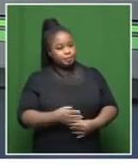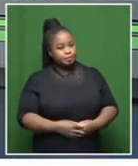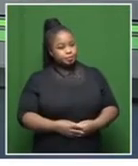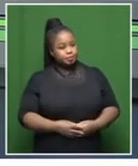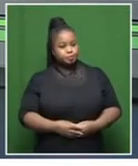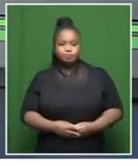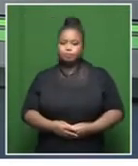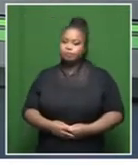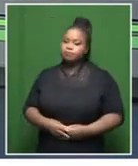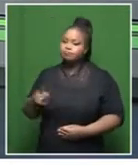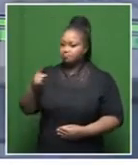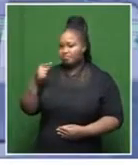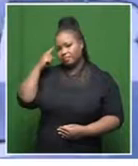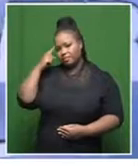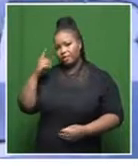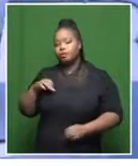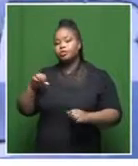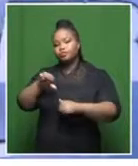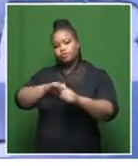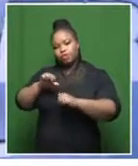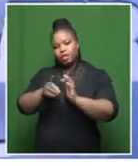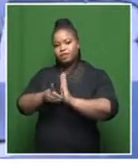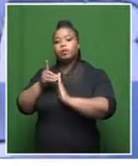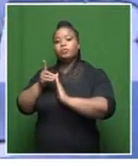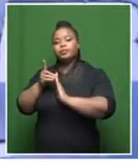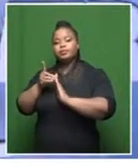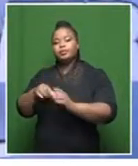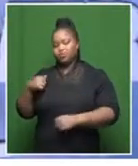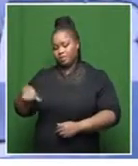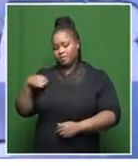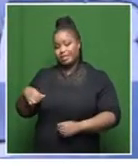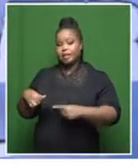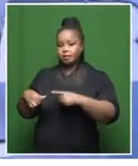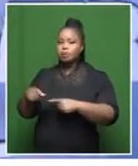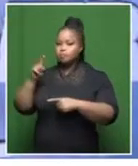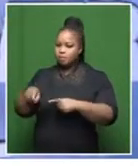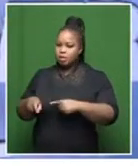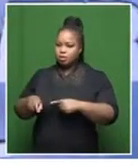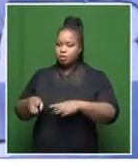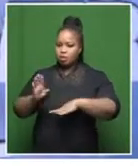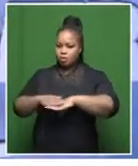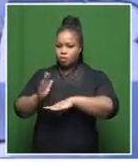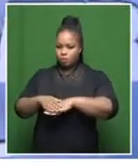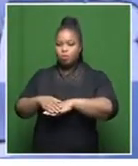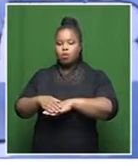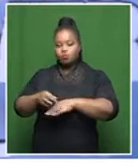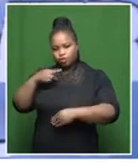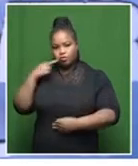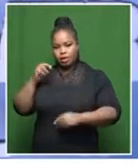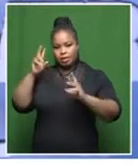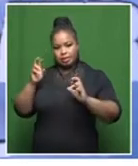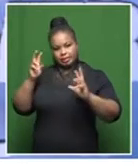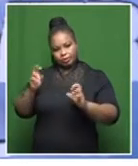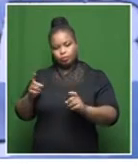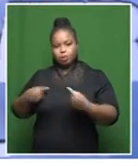Tom? I think so. think the social development side of the municipality needs to come much more alongside the real issues that we're